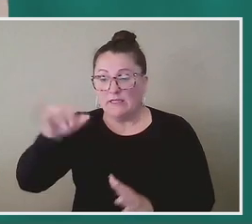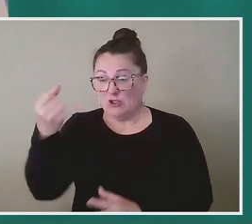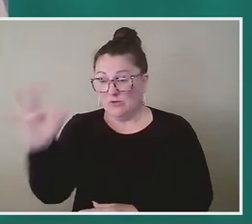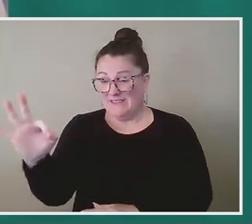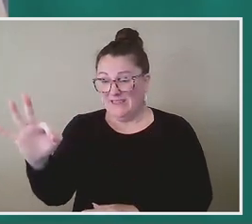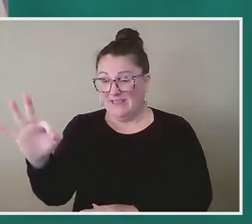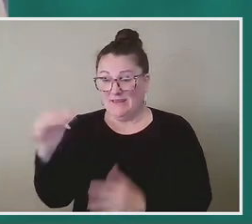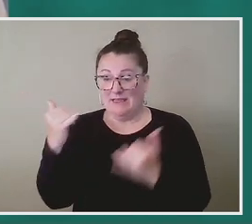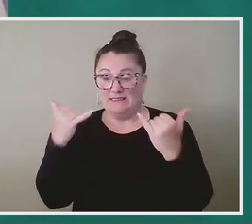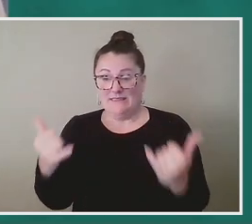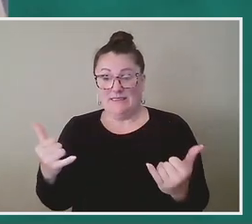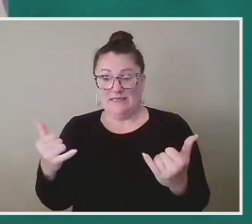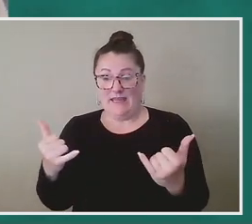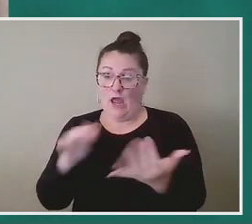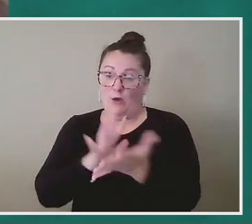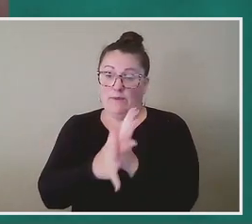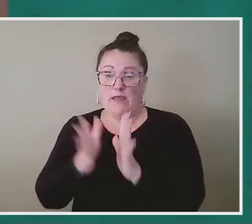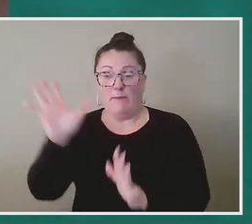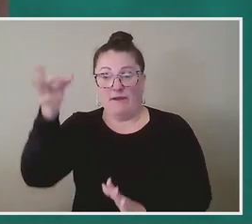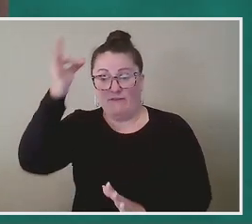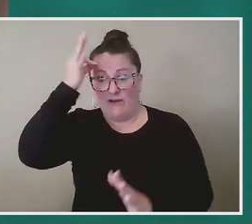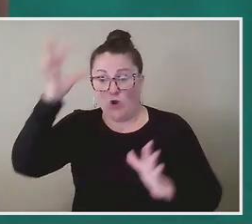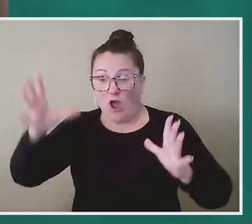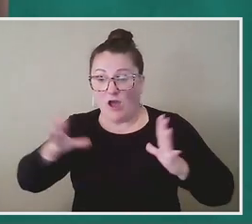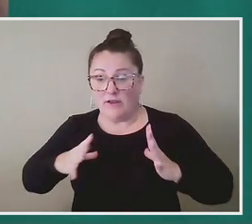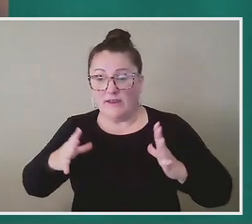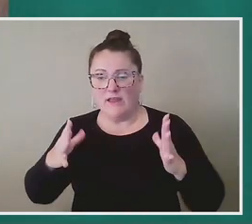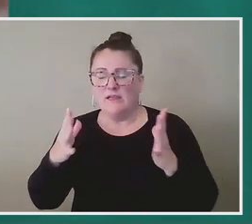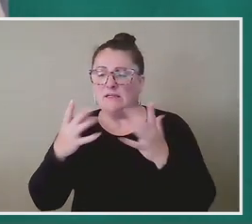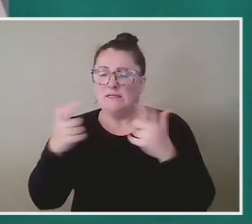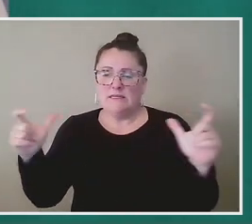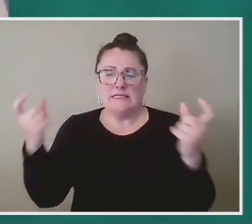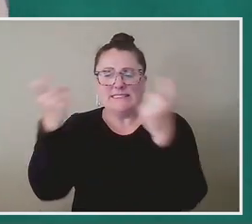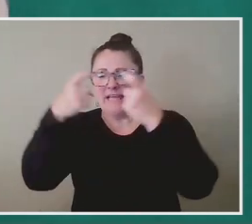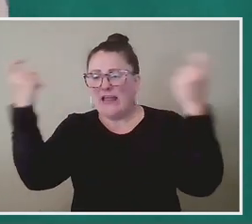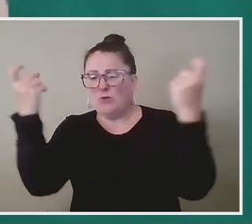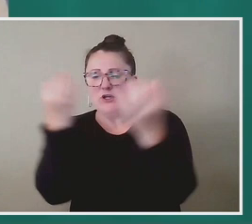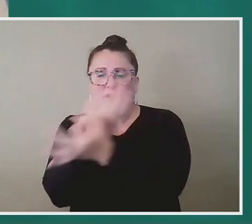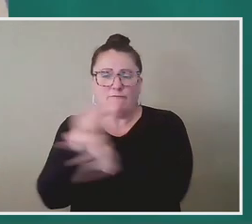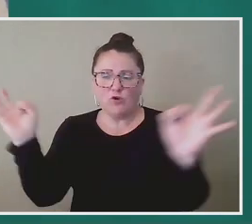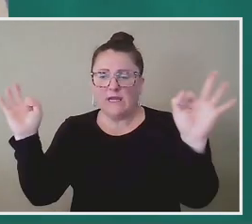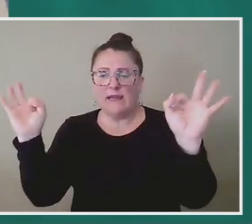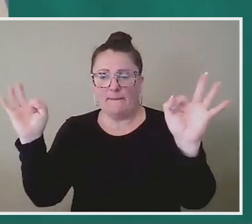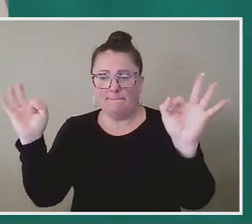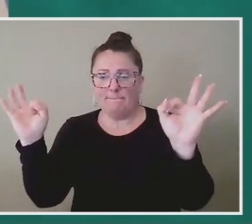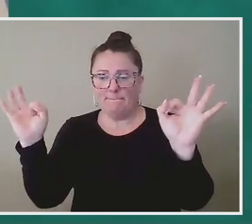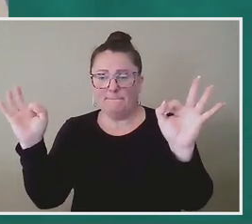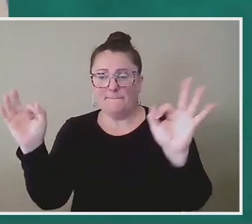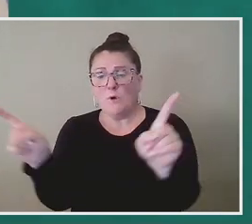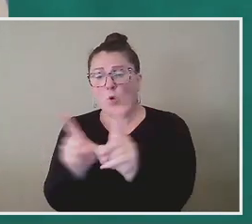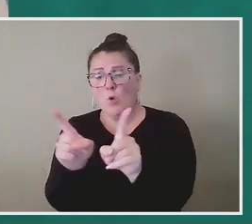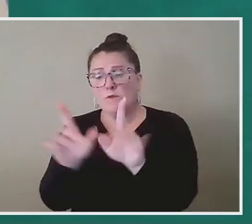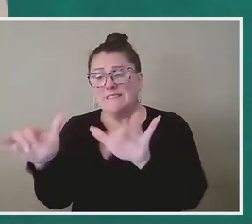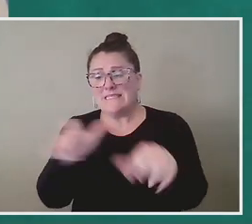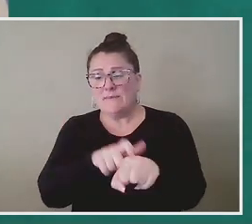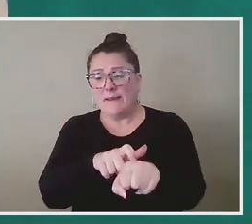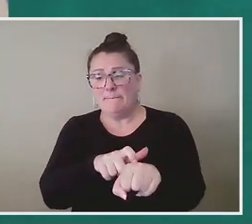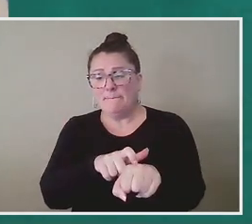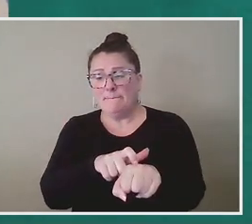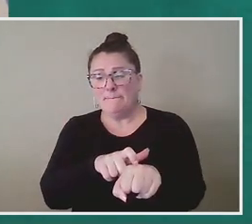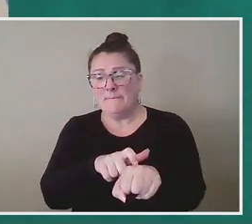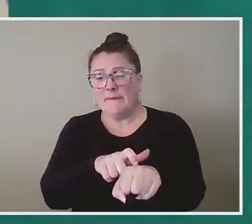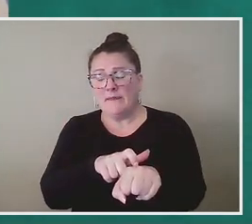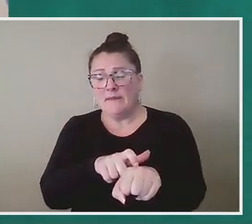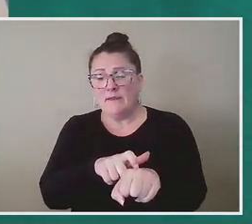become a federal holiday, this great celebration of freedom. And at the same time, uh, the